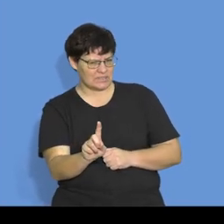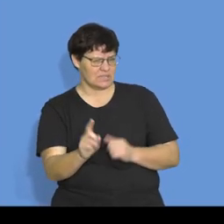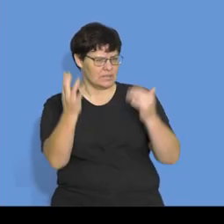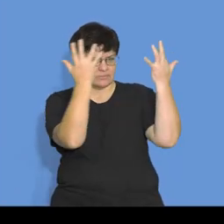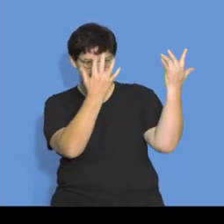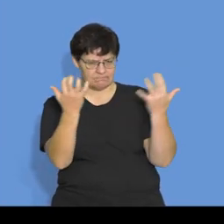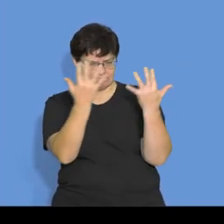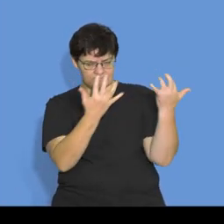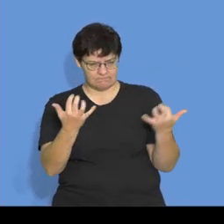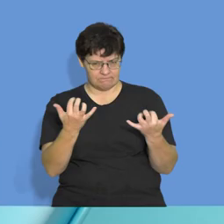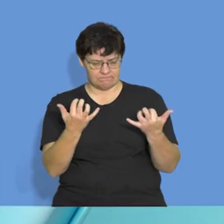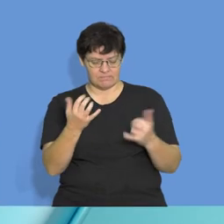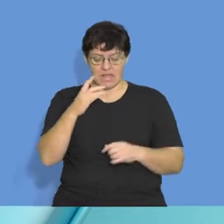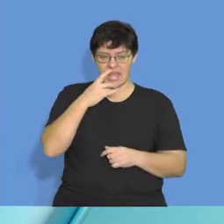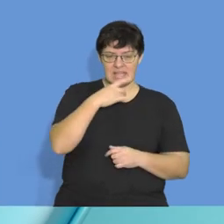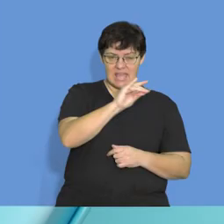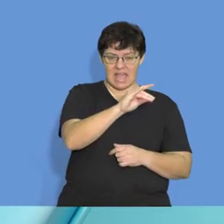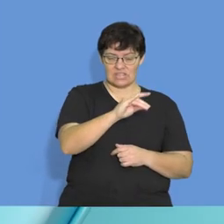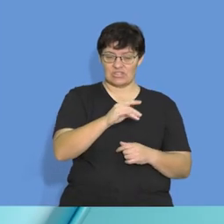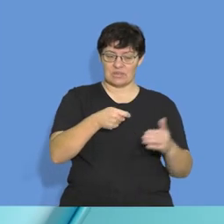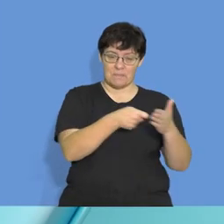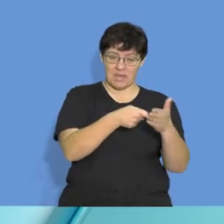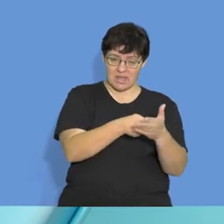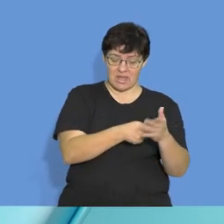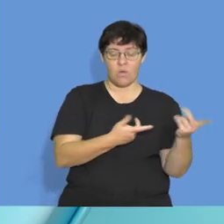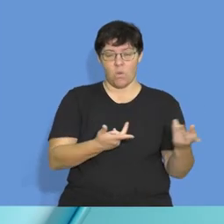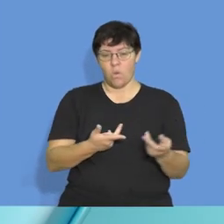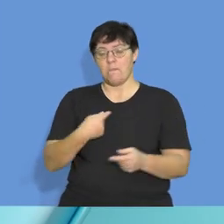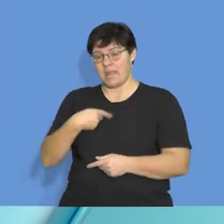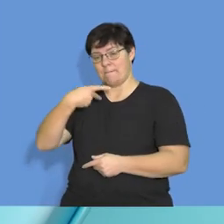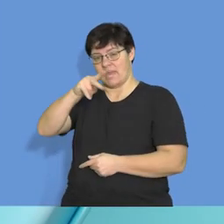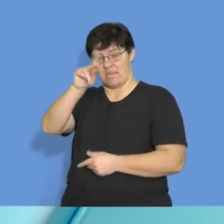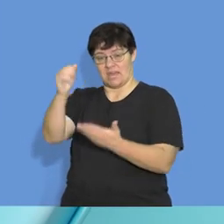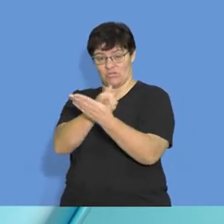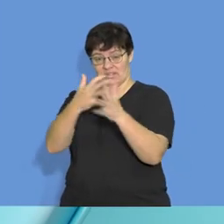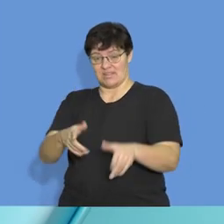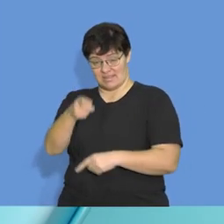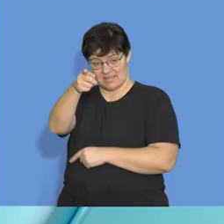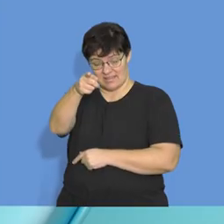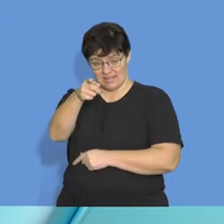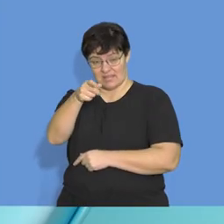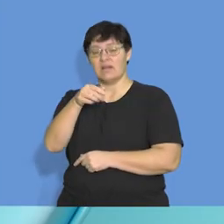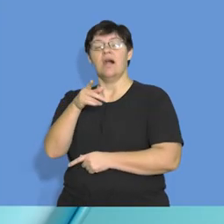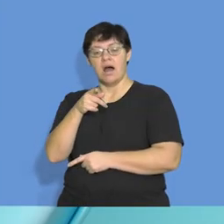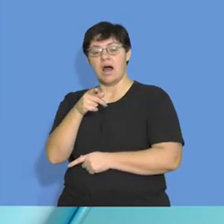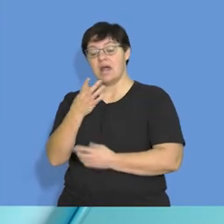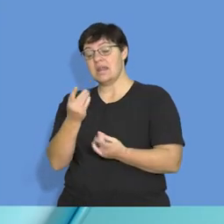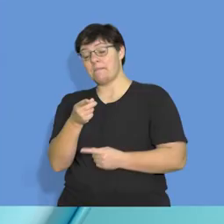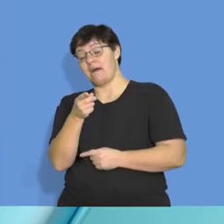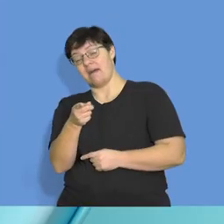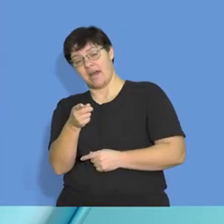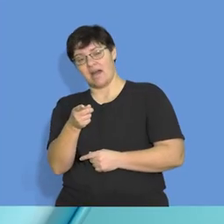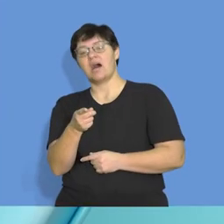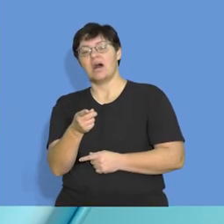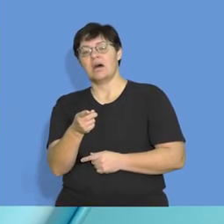cash purchases or your payments to creditors, the figure that you finally work with is the